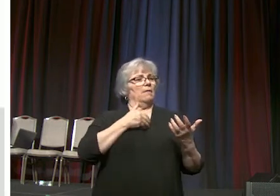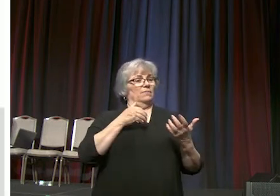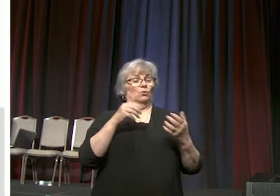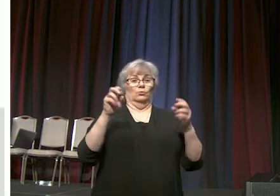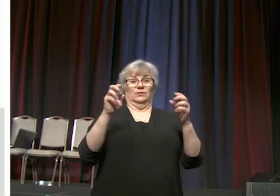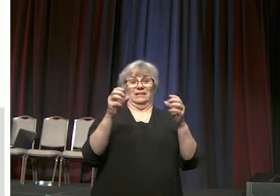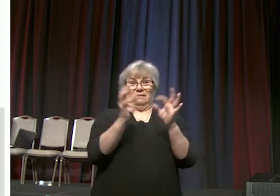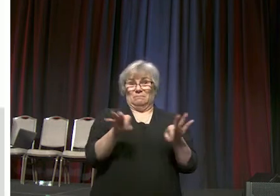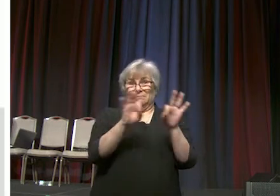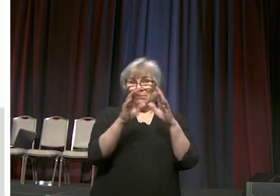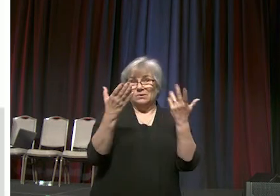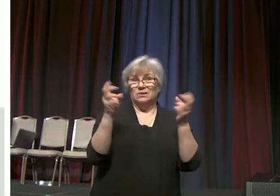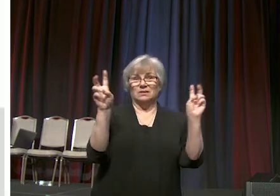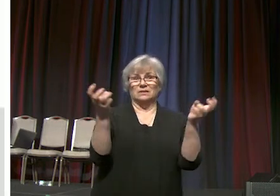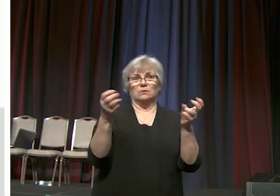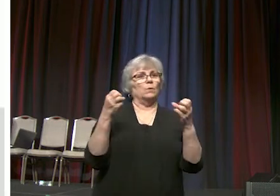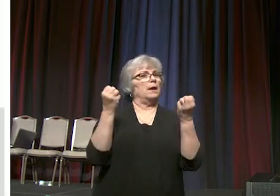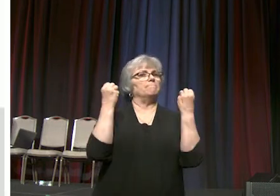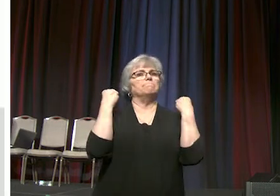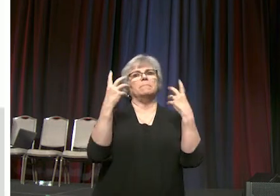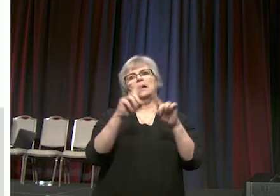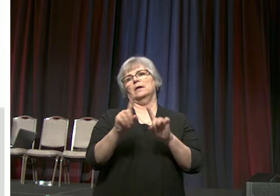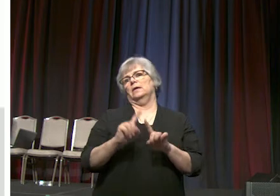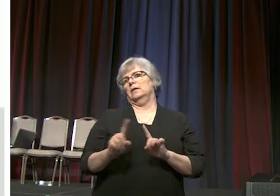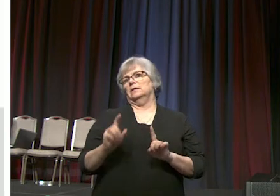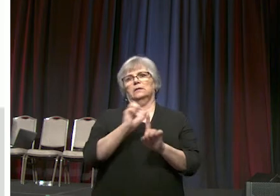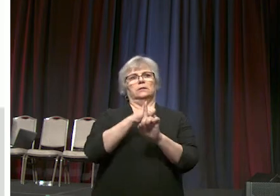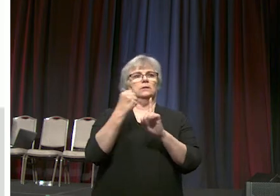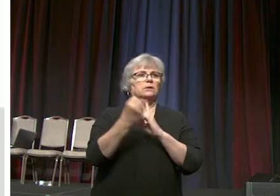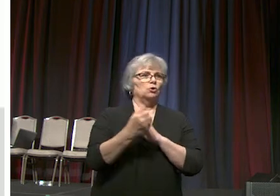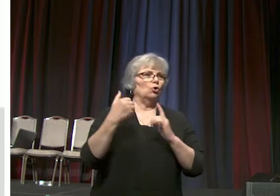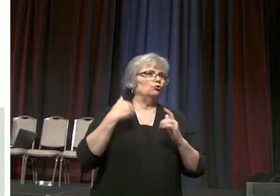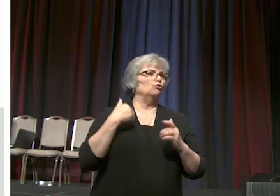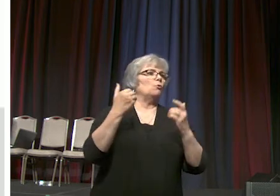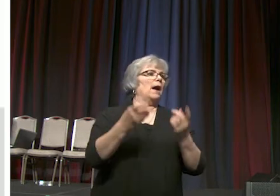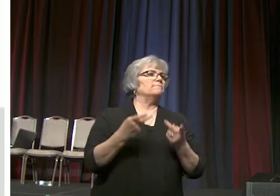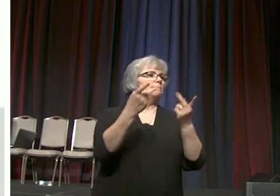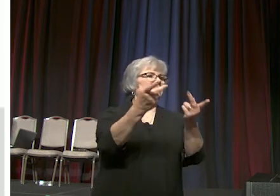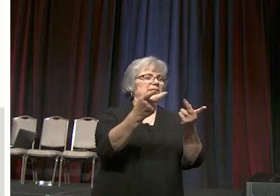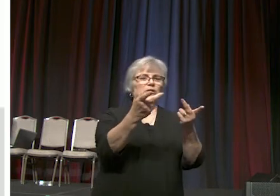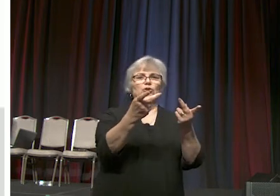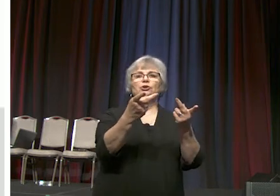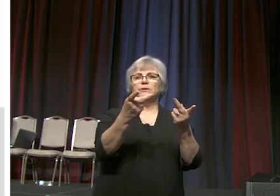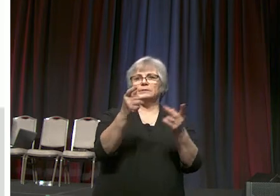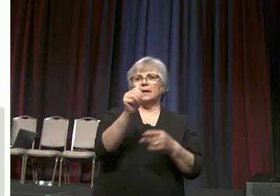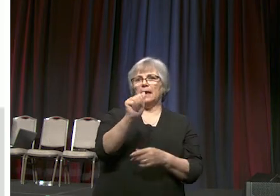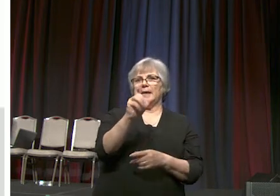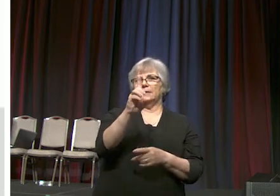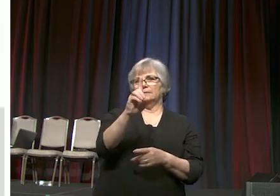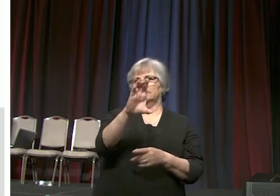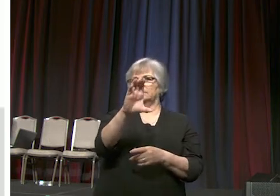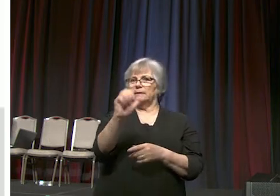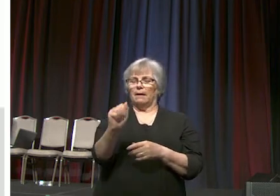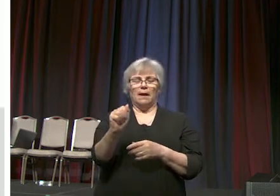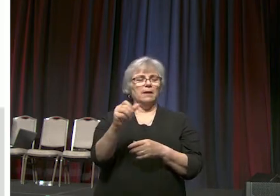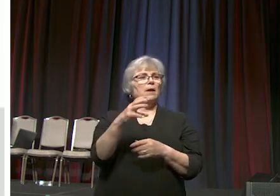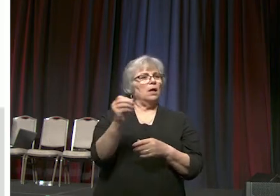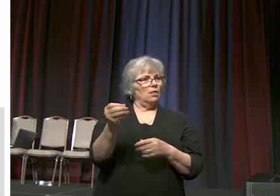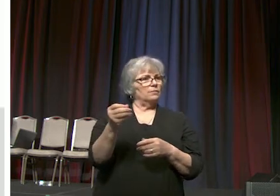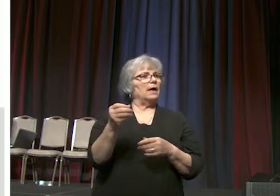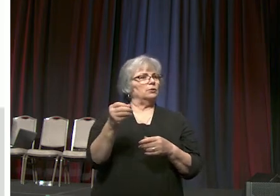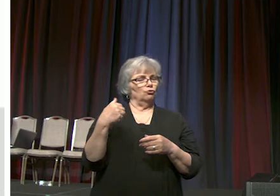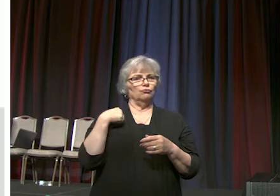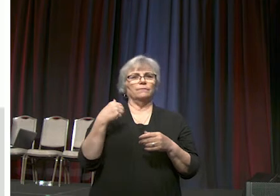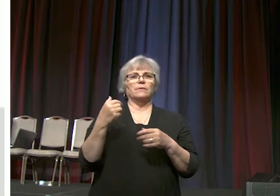even though we had a number of scenarios you have some petitions uh that are in the adca that you've received now